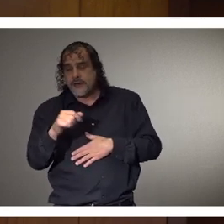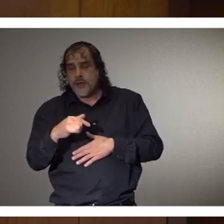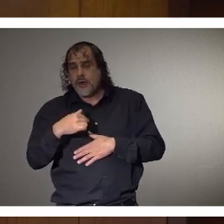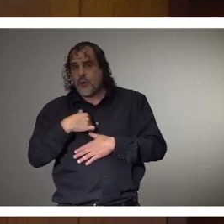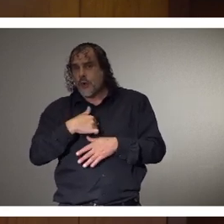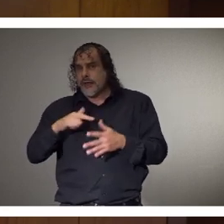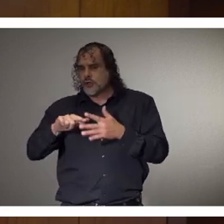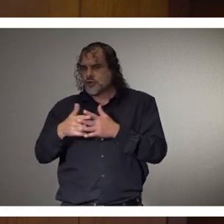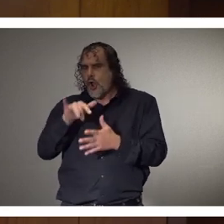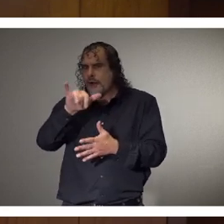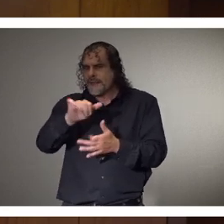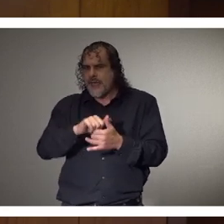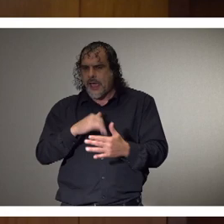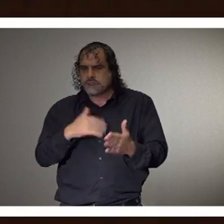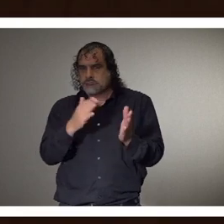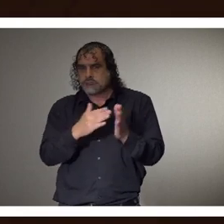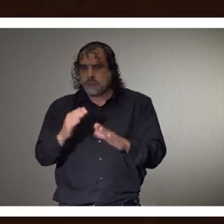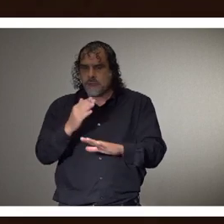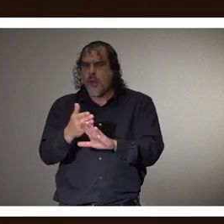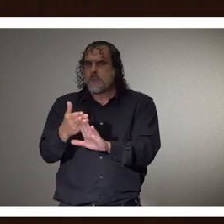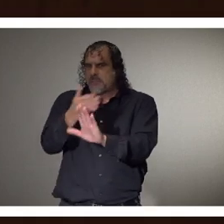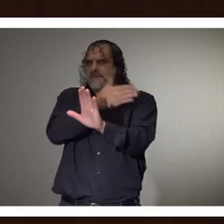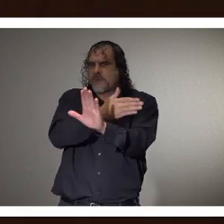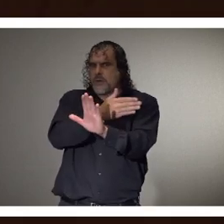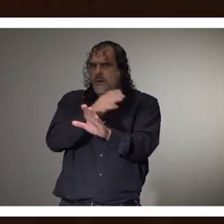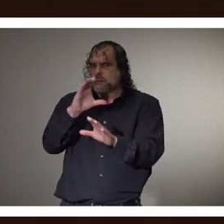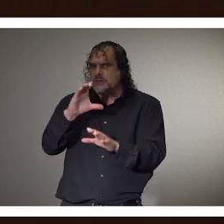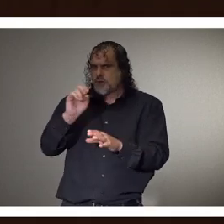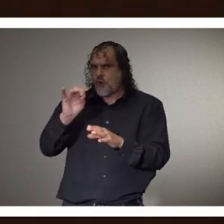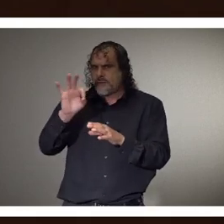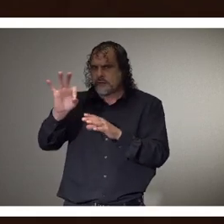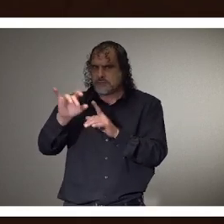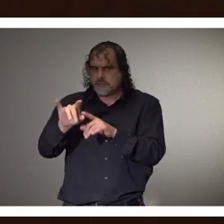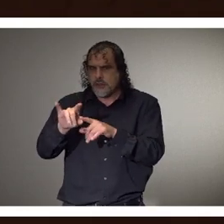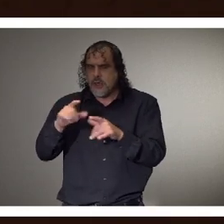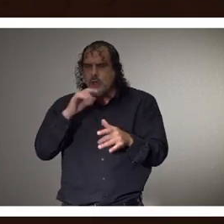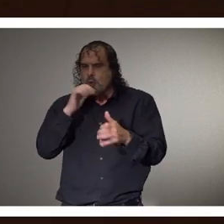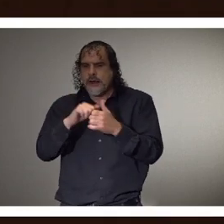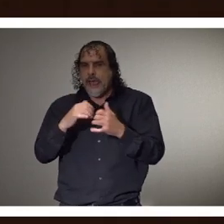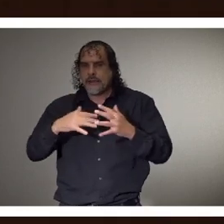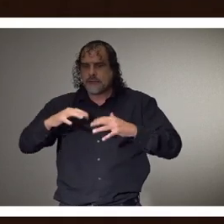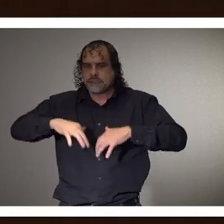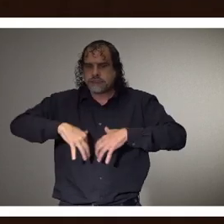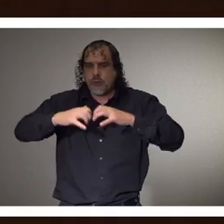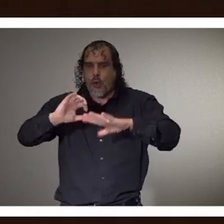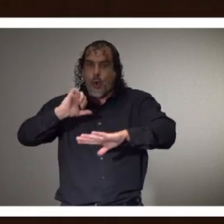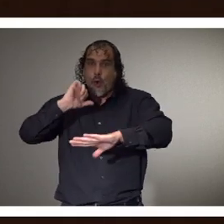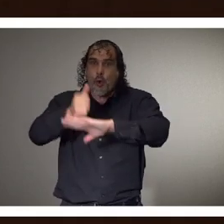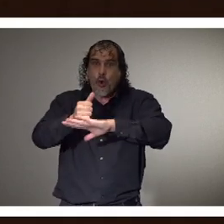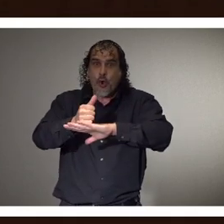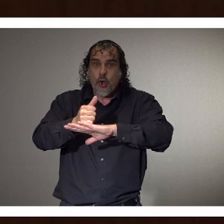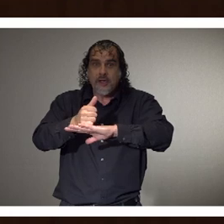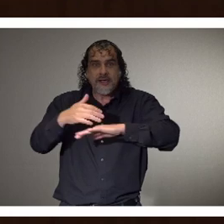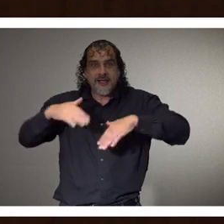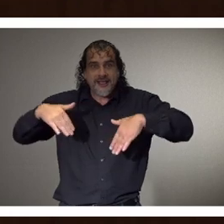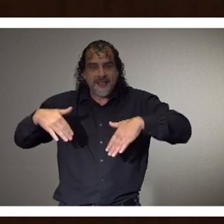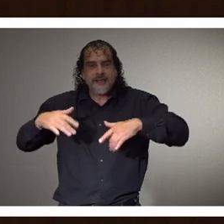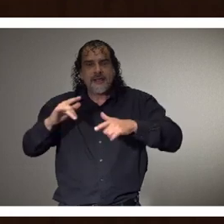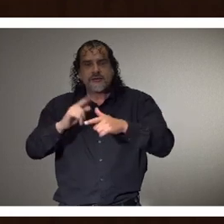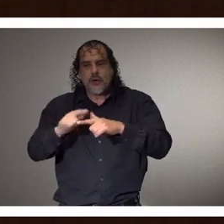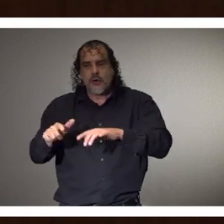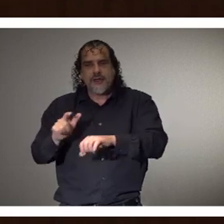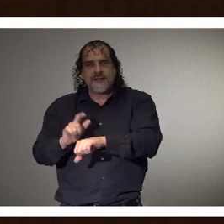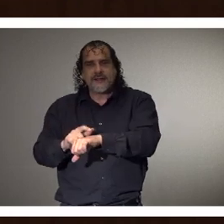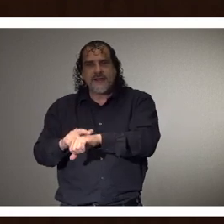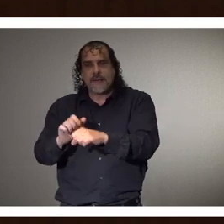started this initiative prior to COVID. Uh, we did not, uh, bring it fully on board until just prior to, so the timing was good.